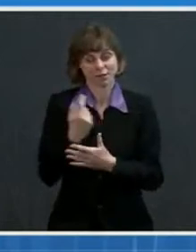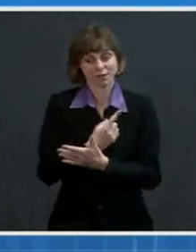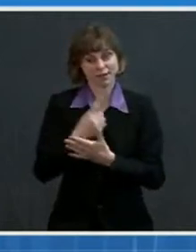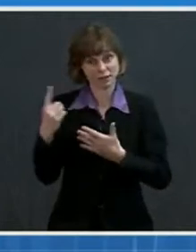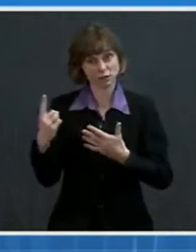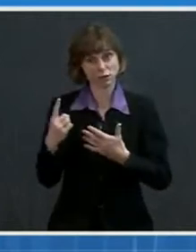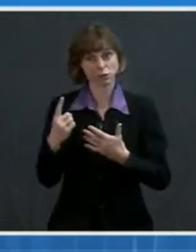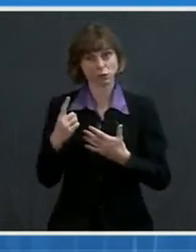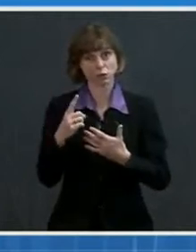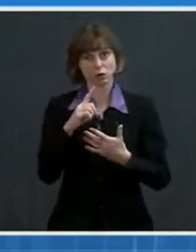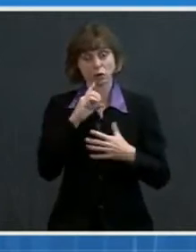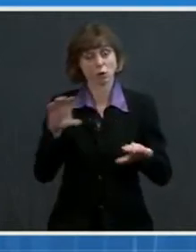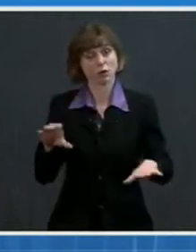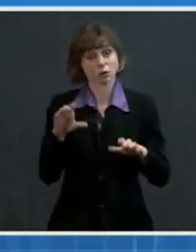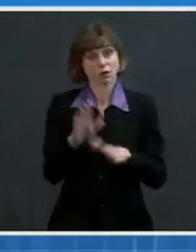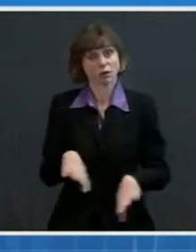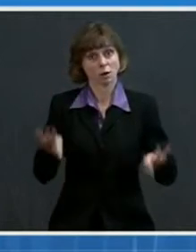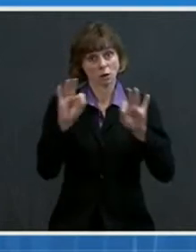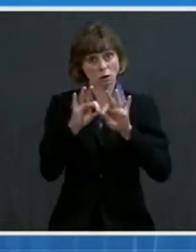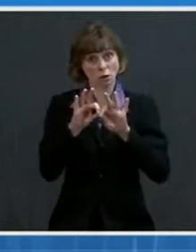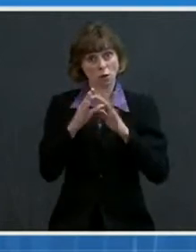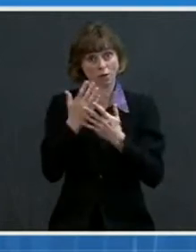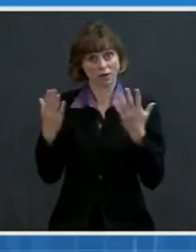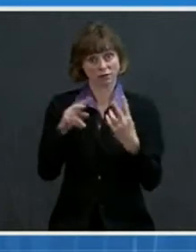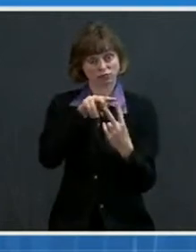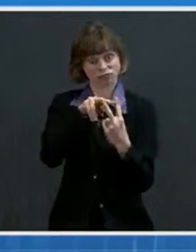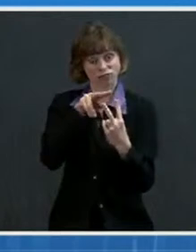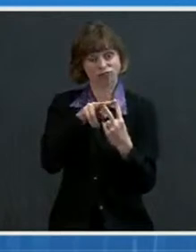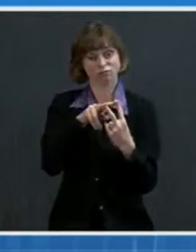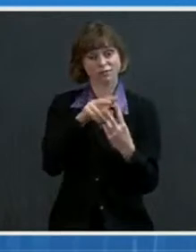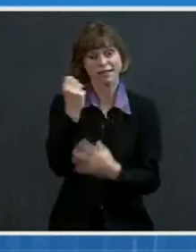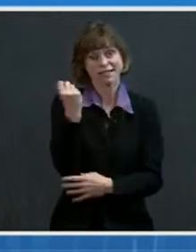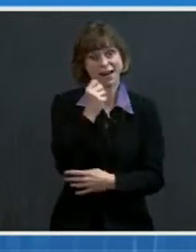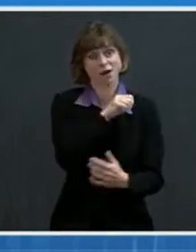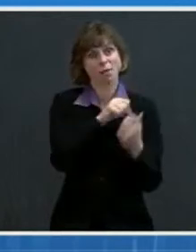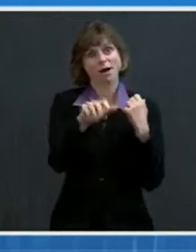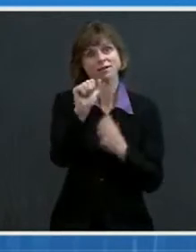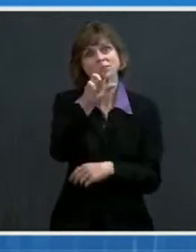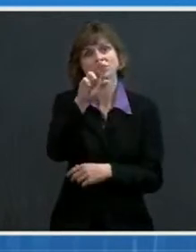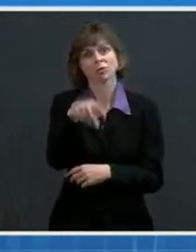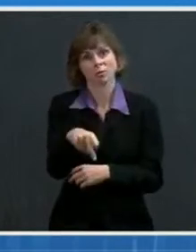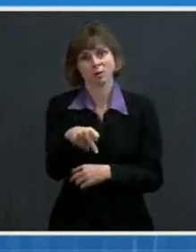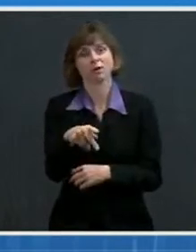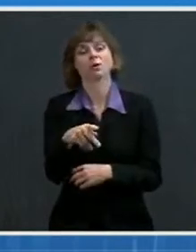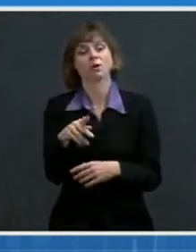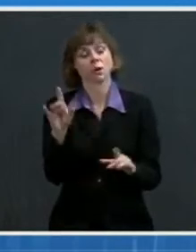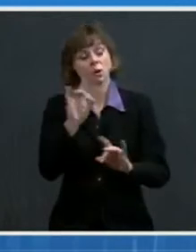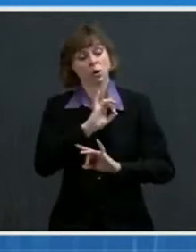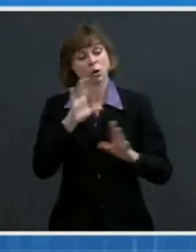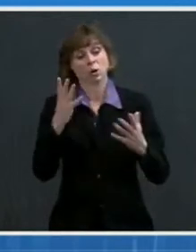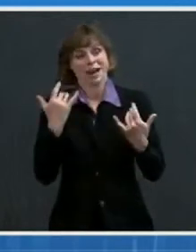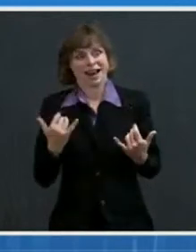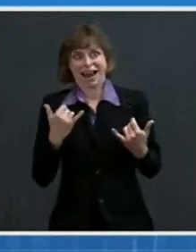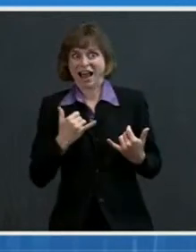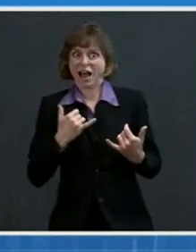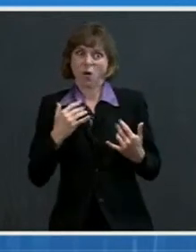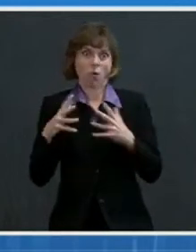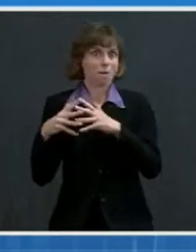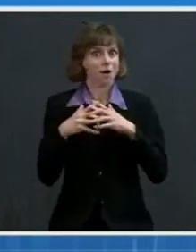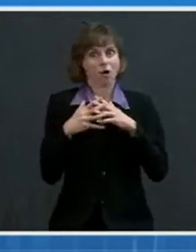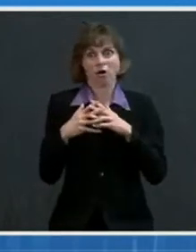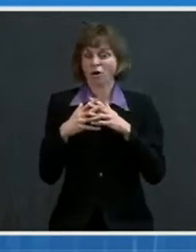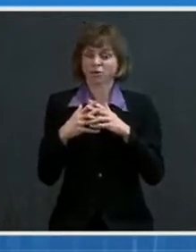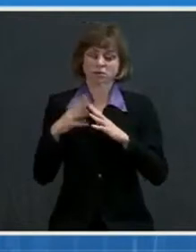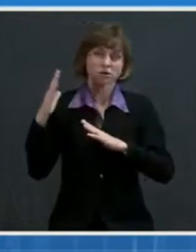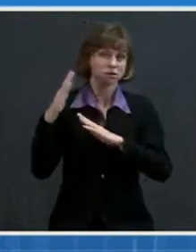passed the American Rescue Plan. In the face of what is one of the country's greatest challenges Americans have ever faced,